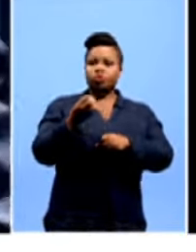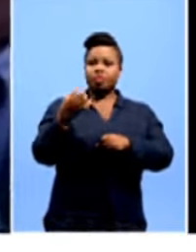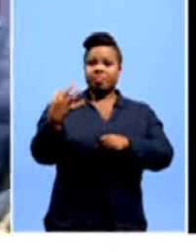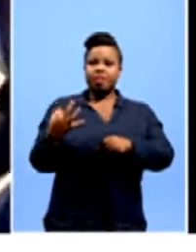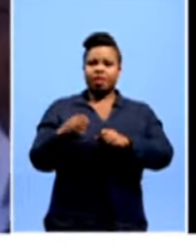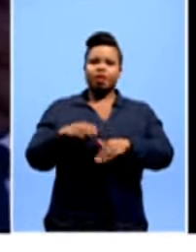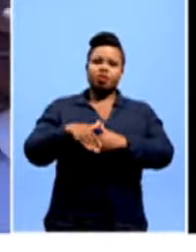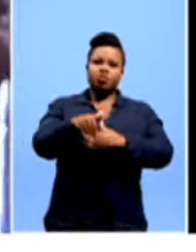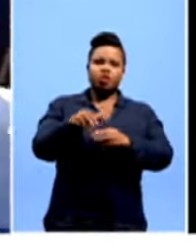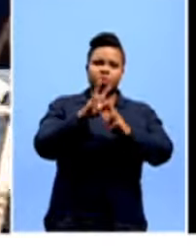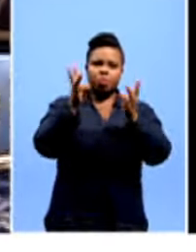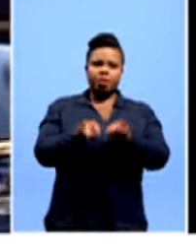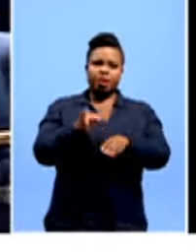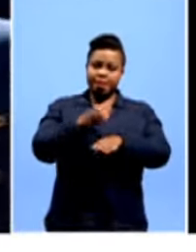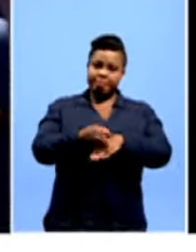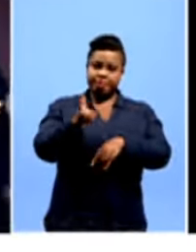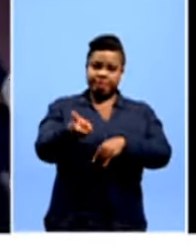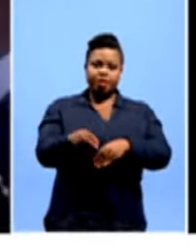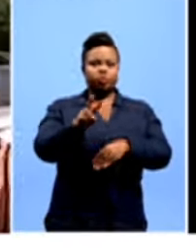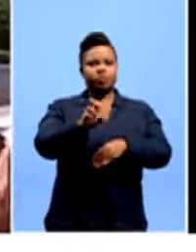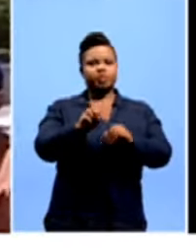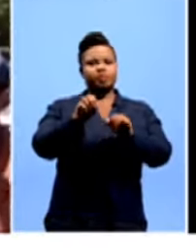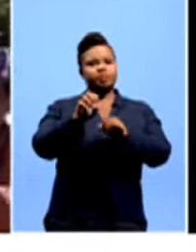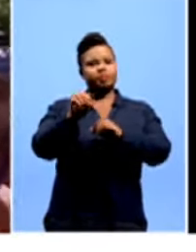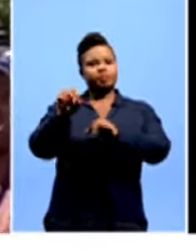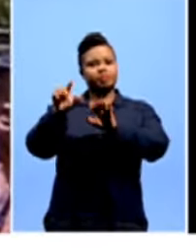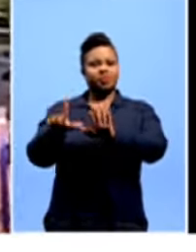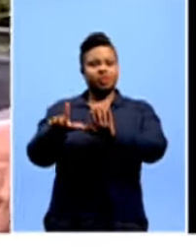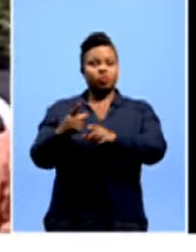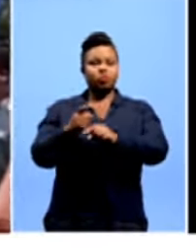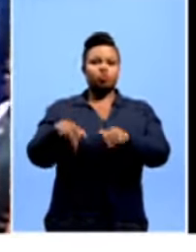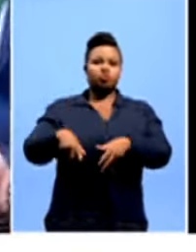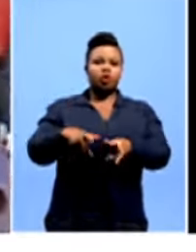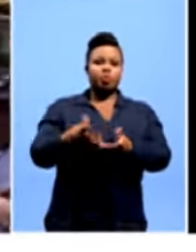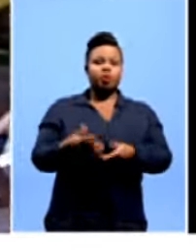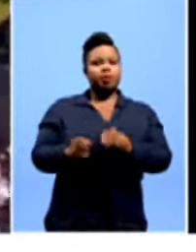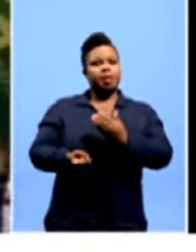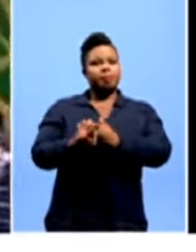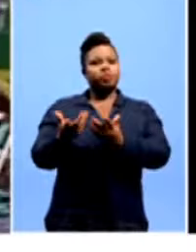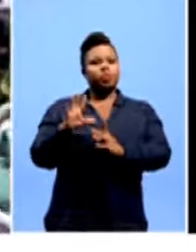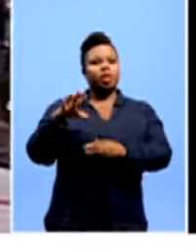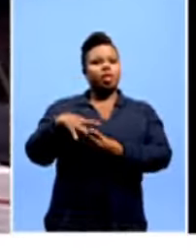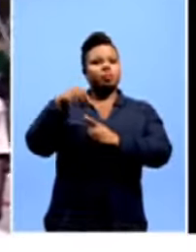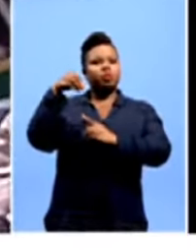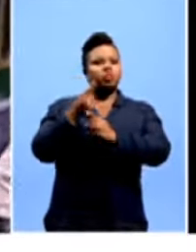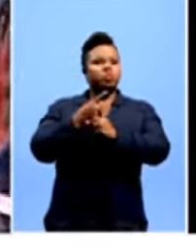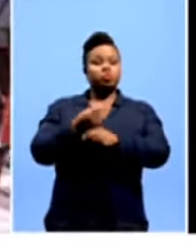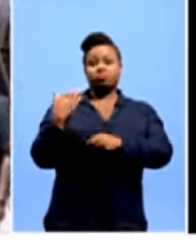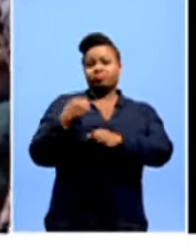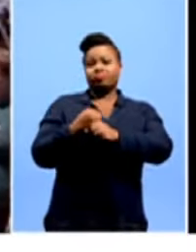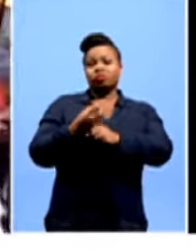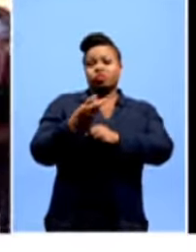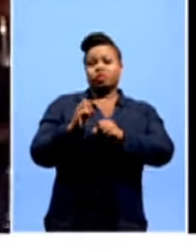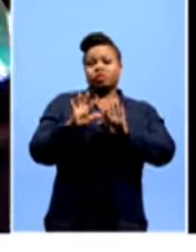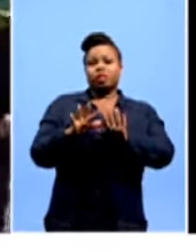Cricket World Cup and another win in the 2007 Rugby World Cup in Paris. The hosting of the 2010 FIFA